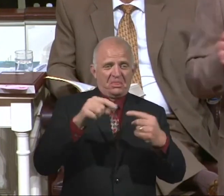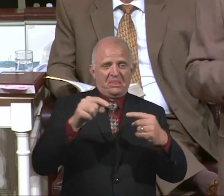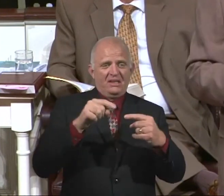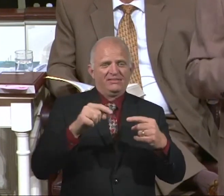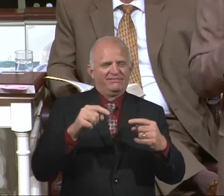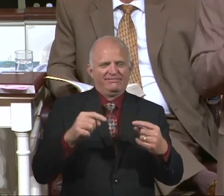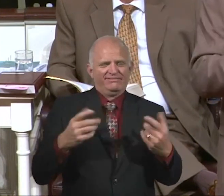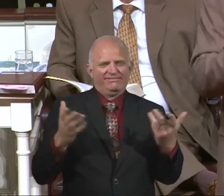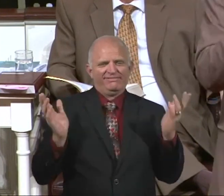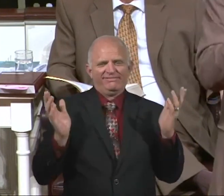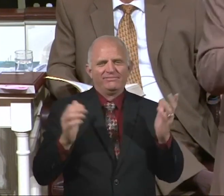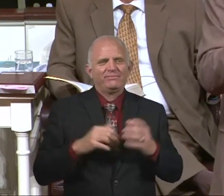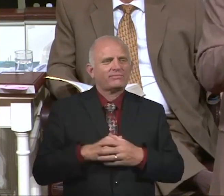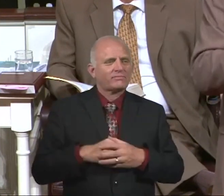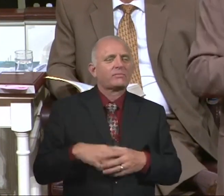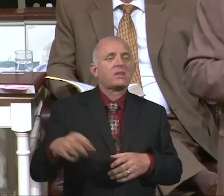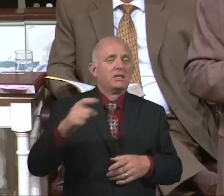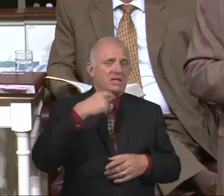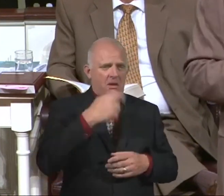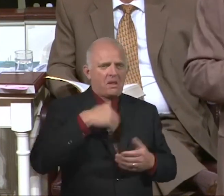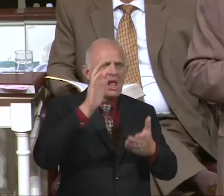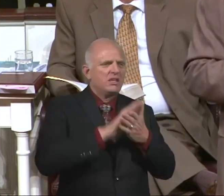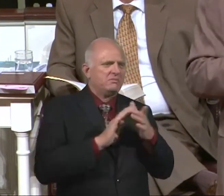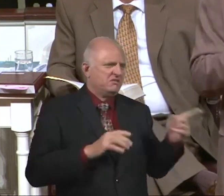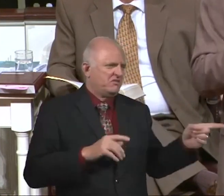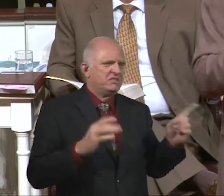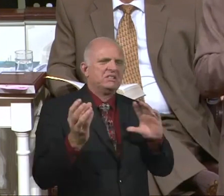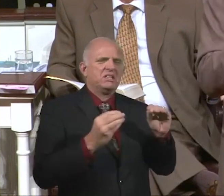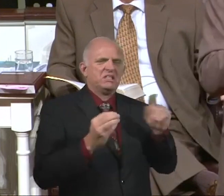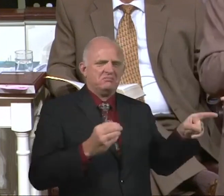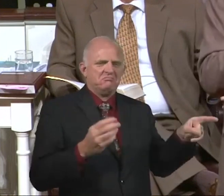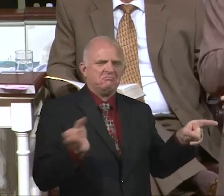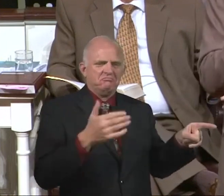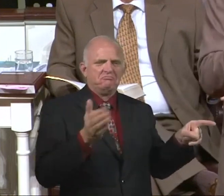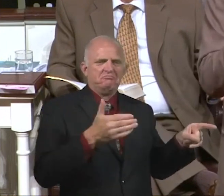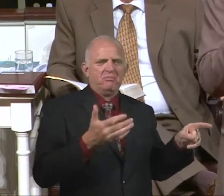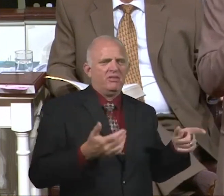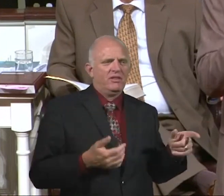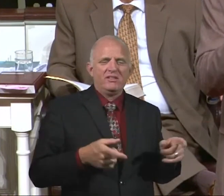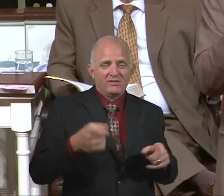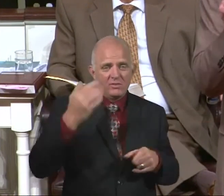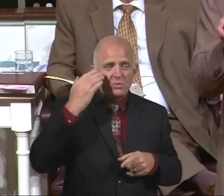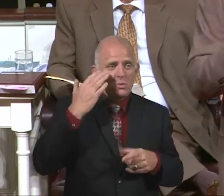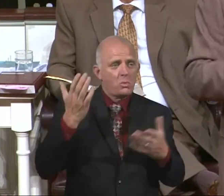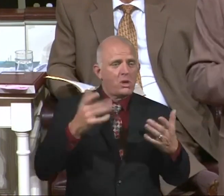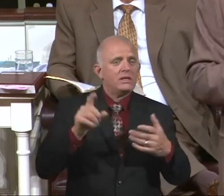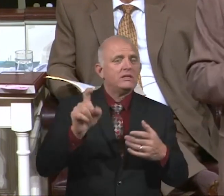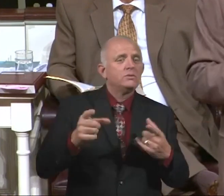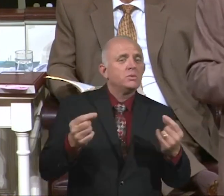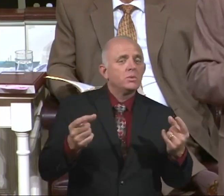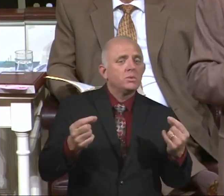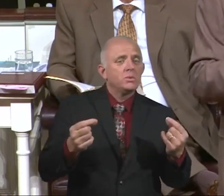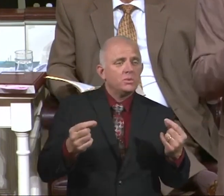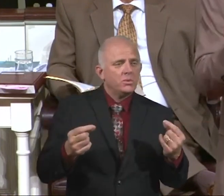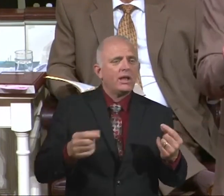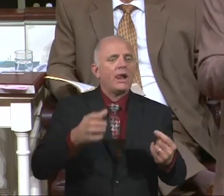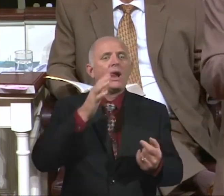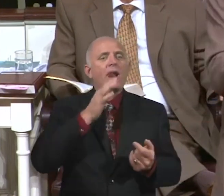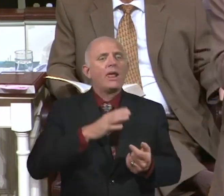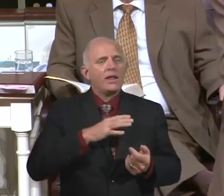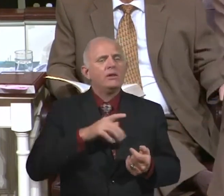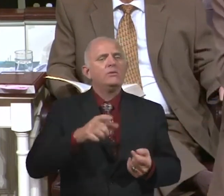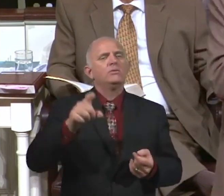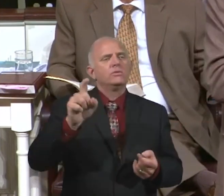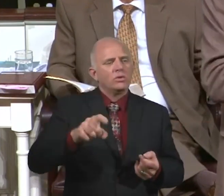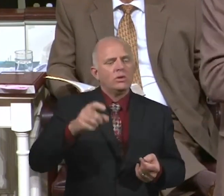I want you to get with my husband so you can teach him this right here. You know what you need do, missus? You need to be the best godly wife you can be and trust